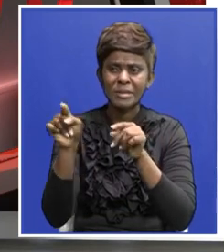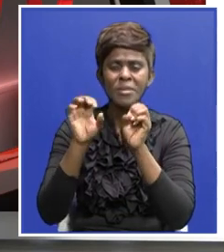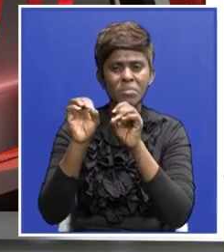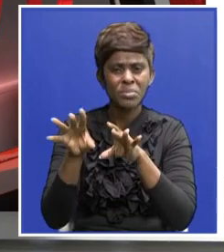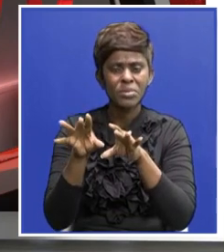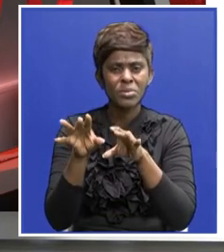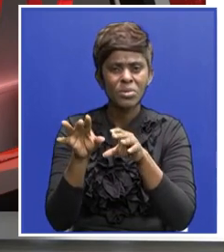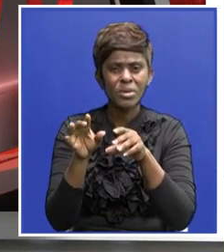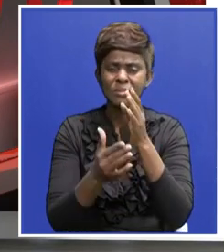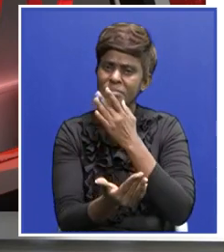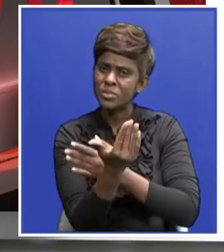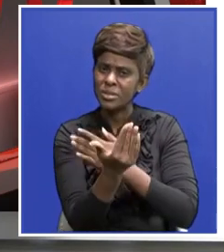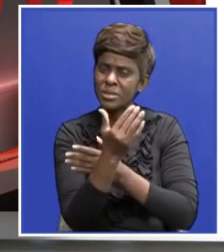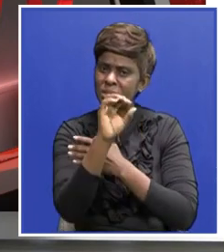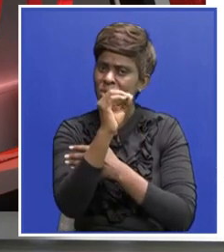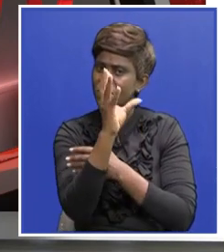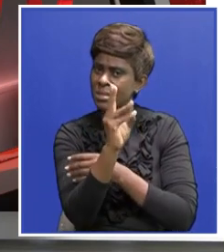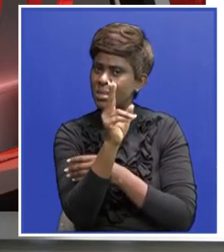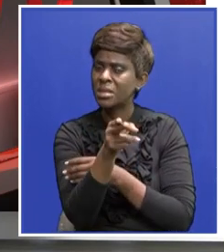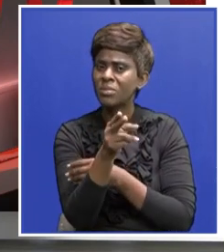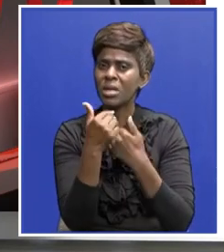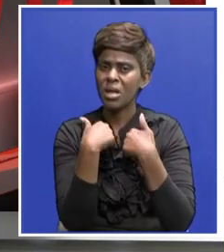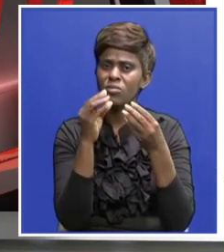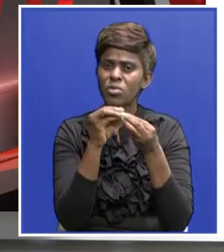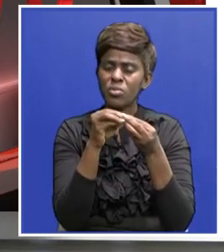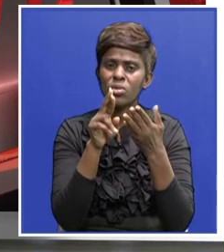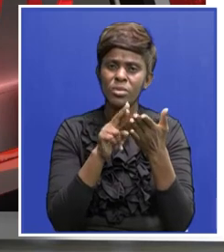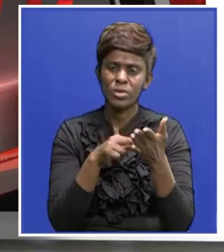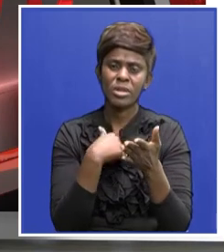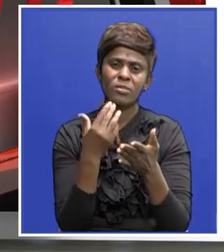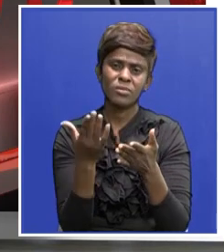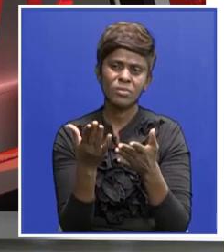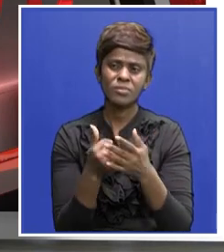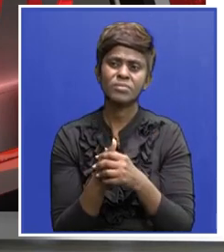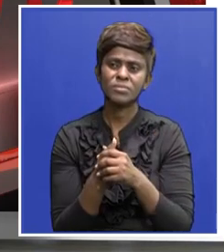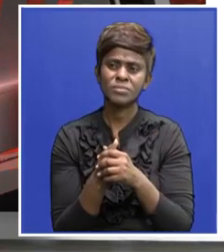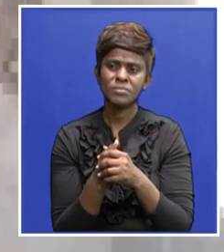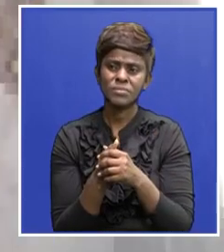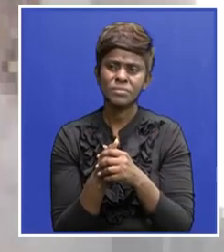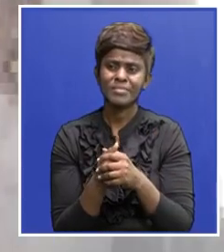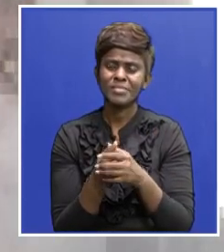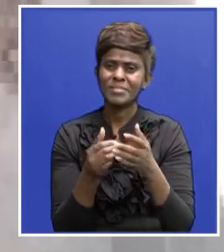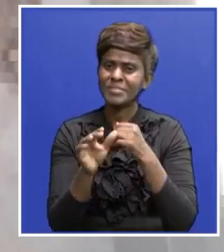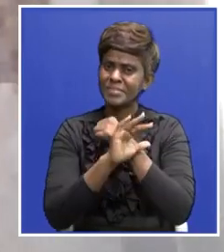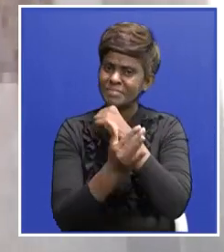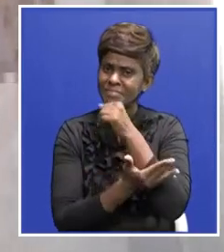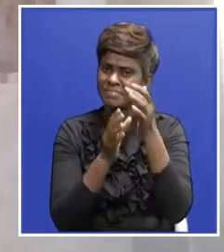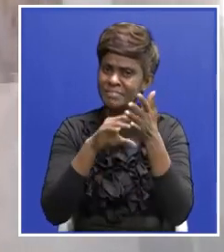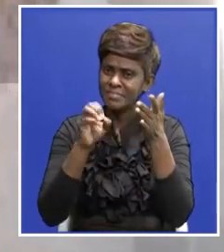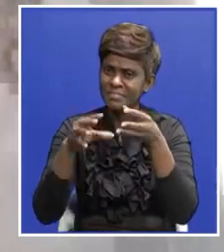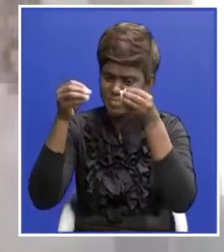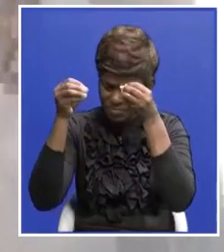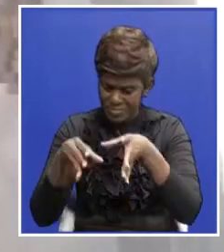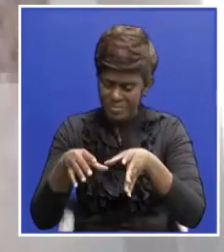fetus was discovered around 06 hours we have details in this report a fetus dumped in a pit